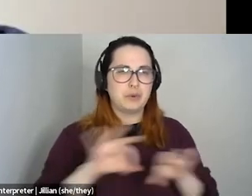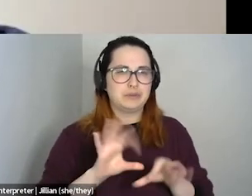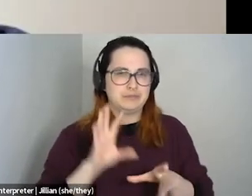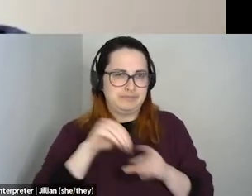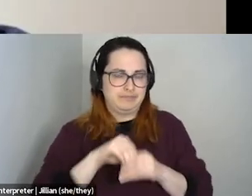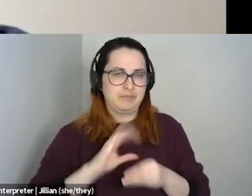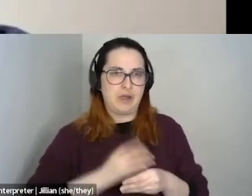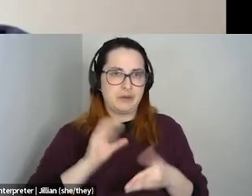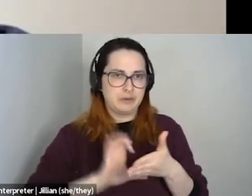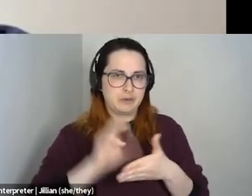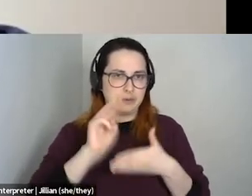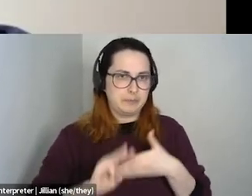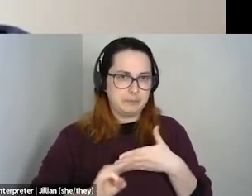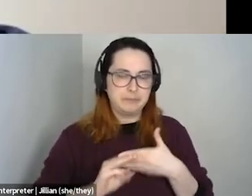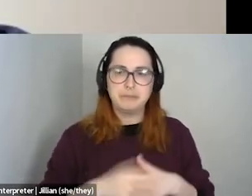Um,